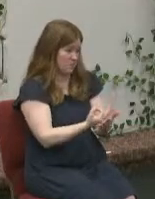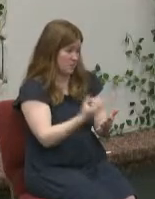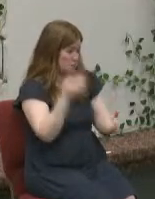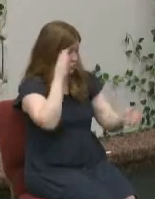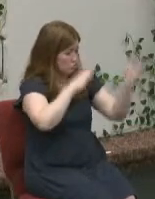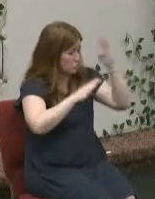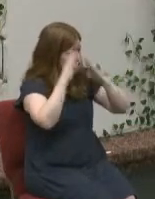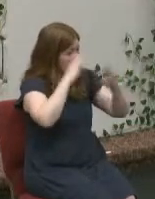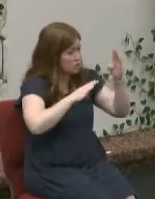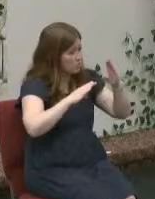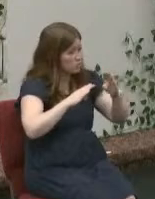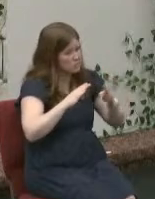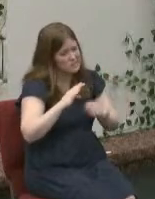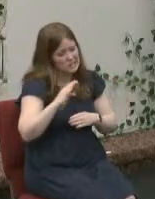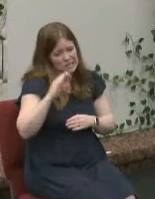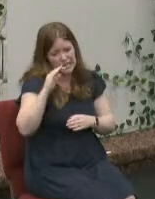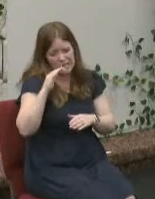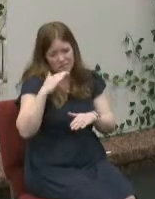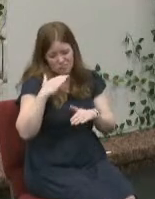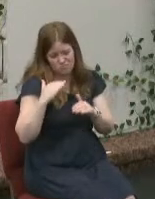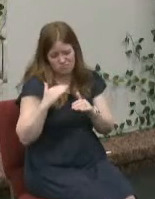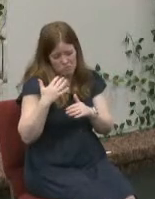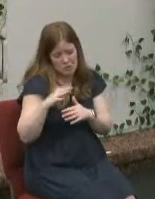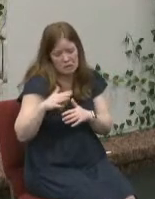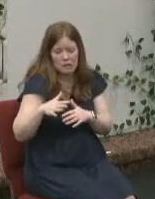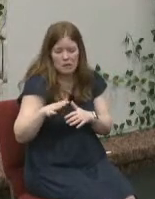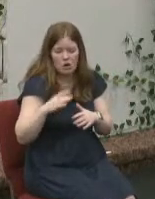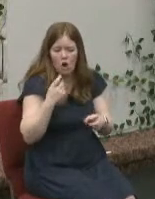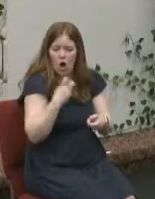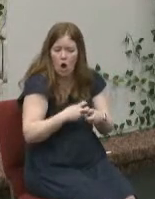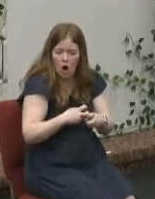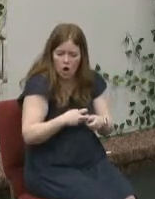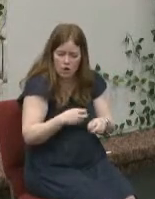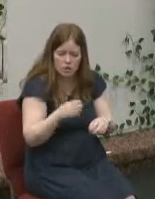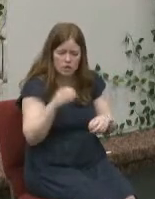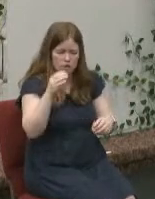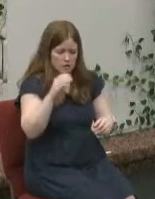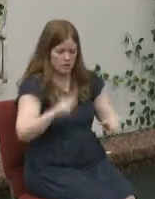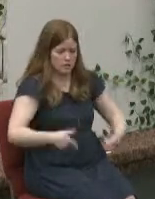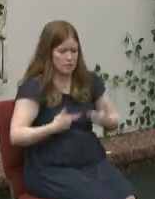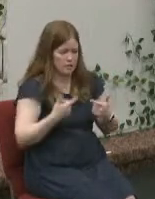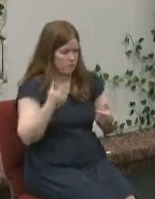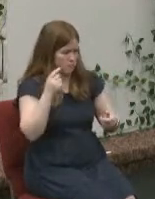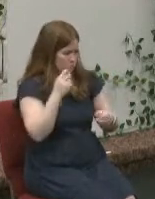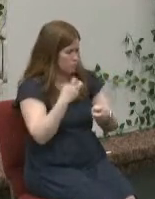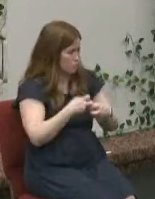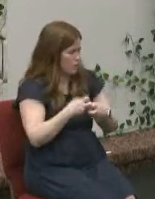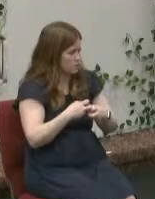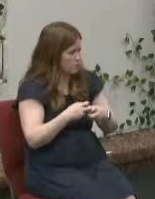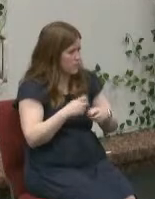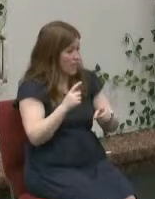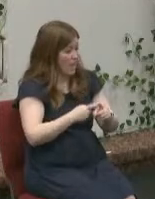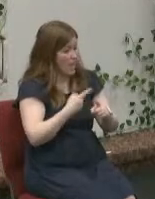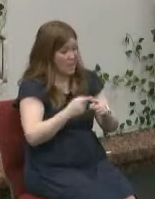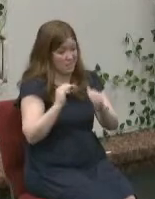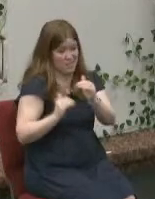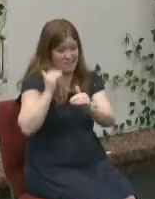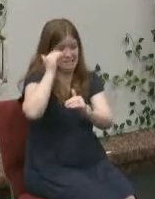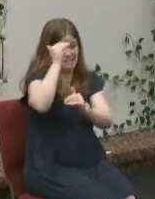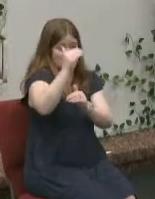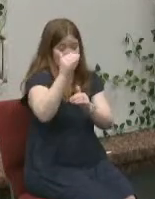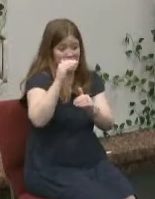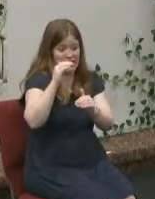moderate life quakes and then you have level seven it's called major